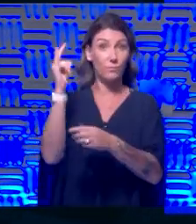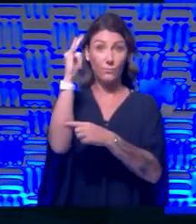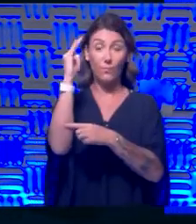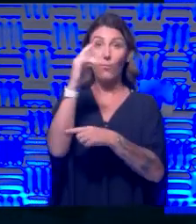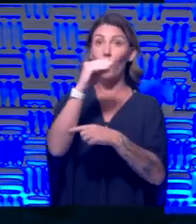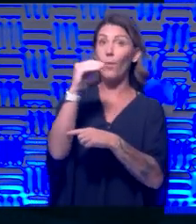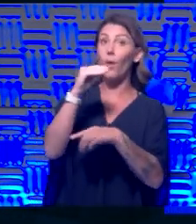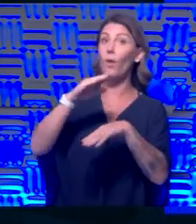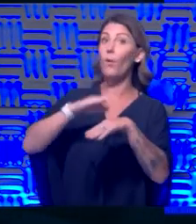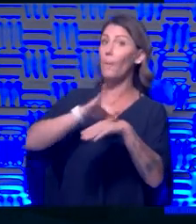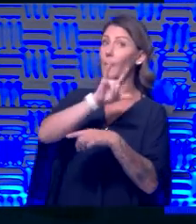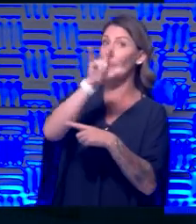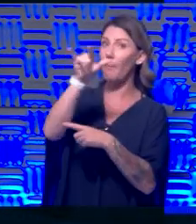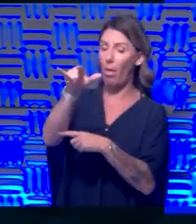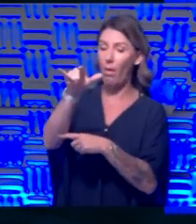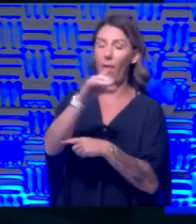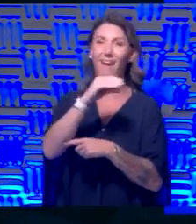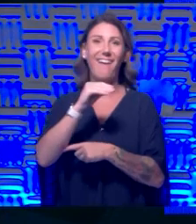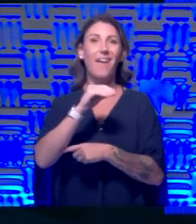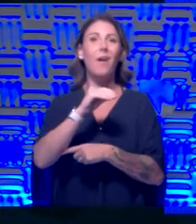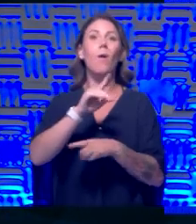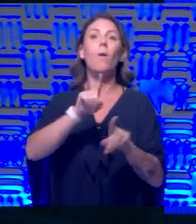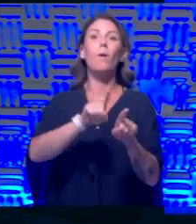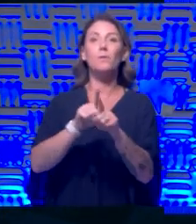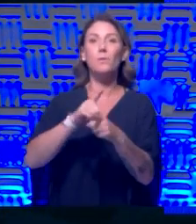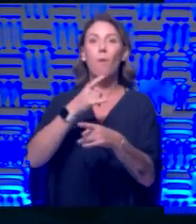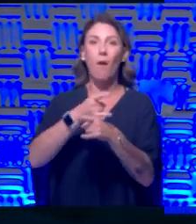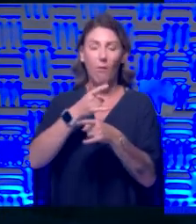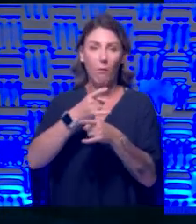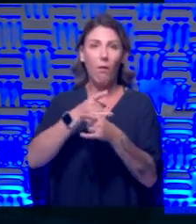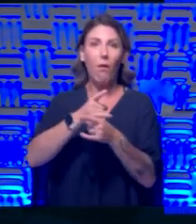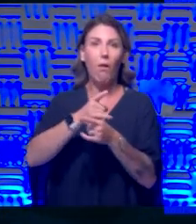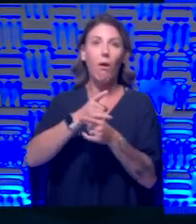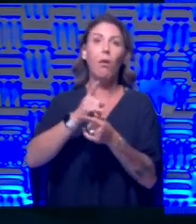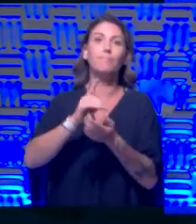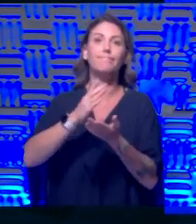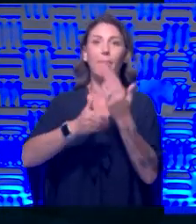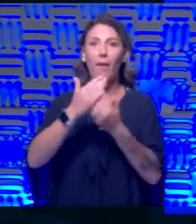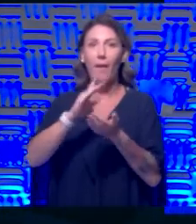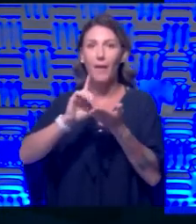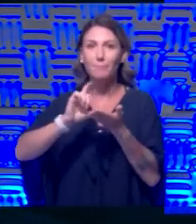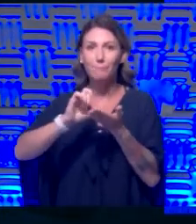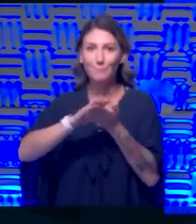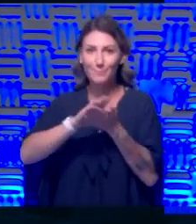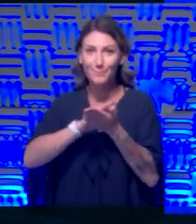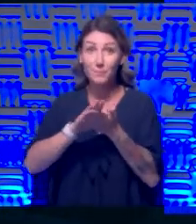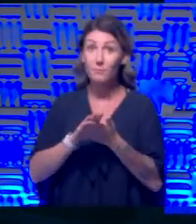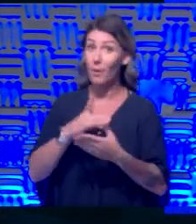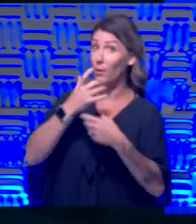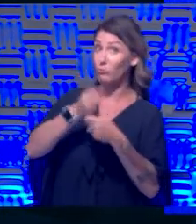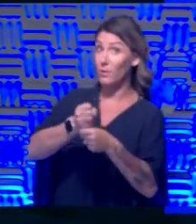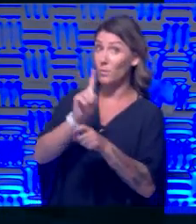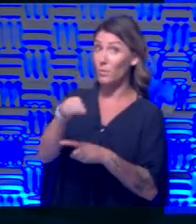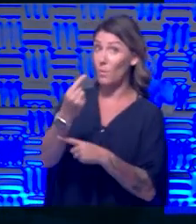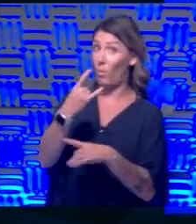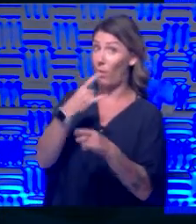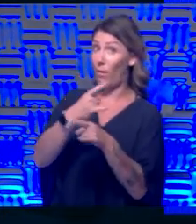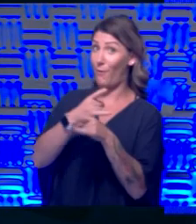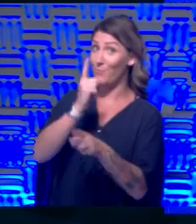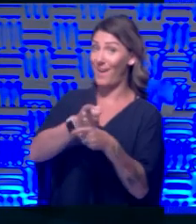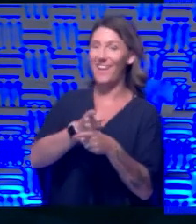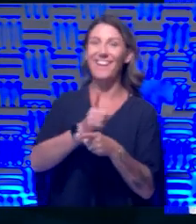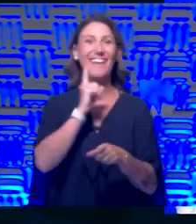Did have alcohol sanitizer with me as well, though. Okay, I trust that's the only alcohol you had with you there. Absolutely.